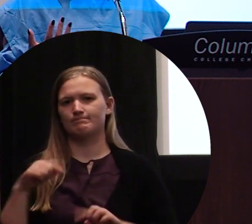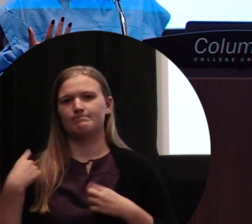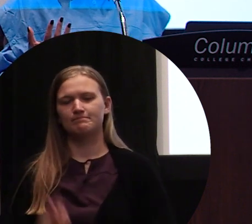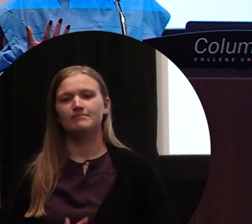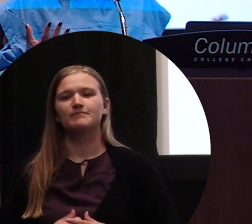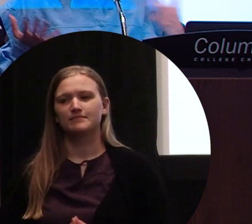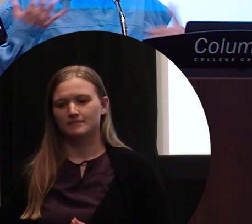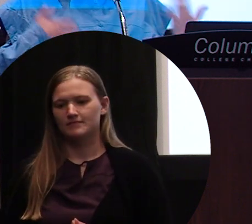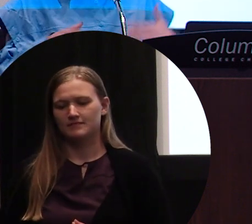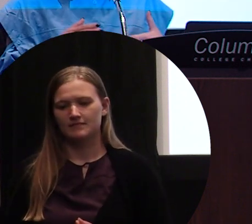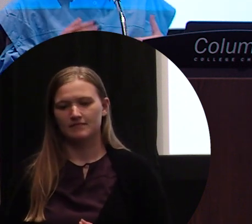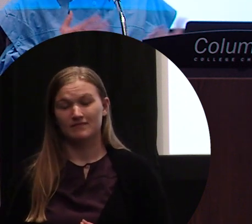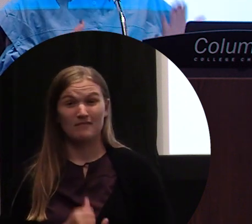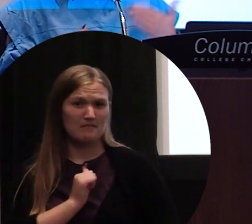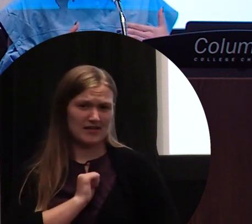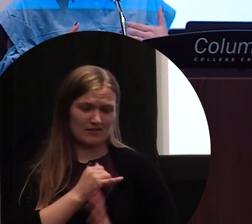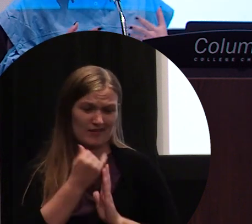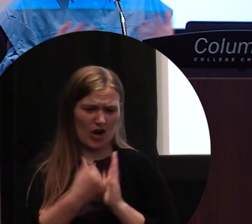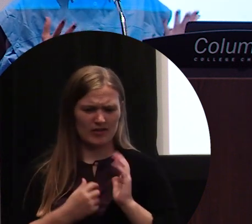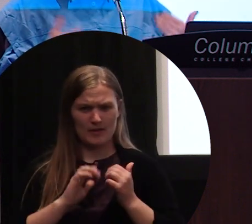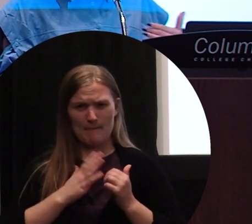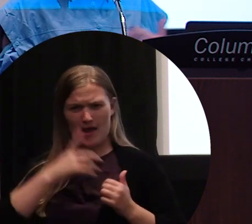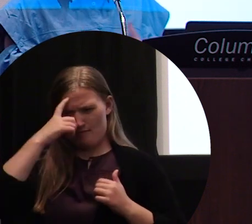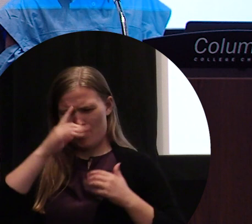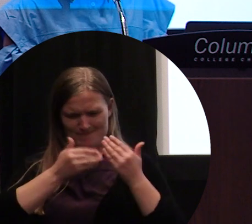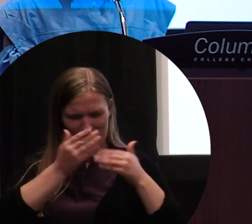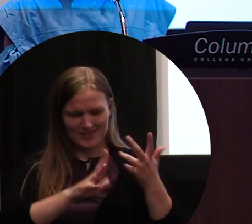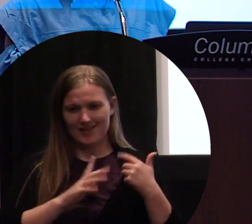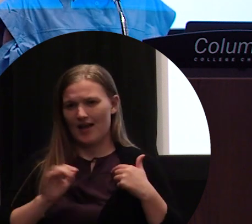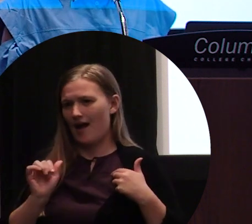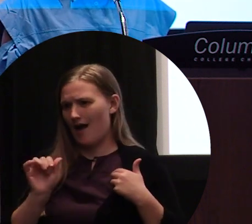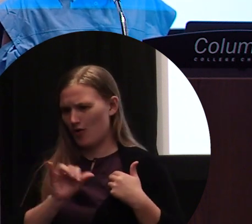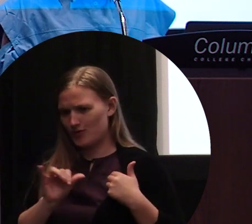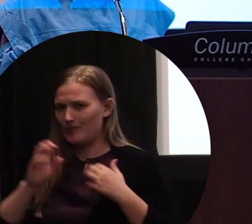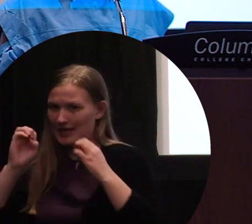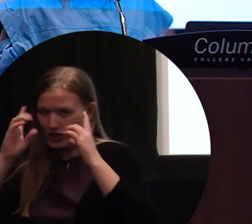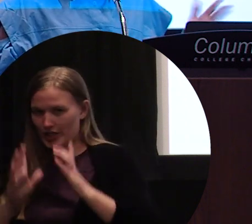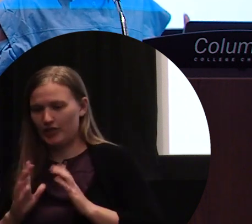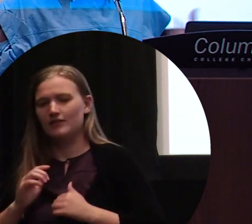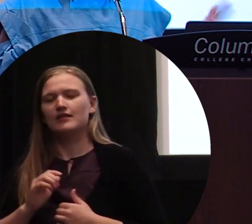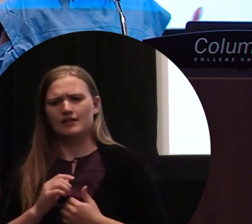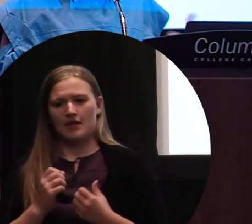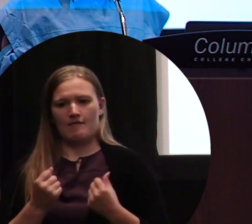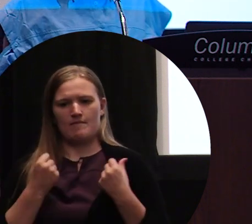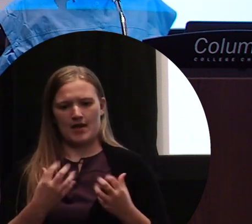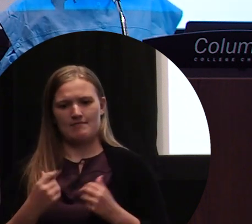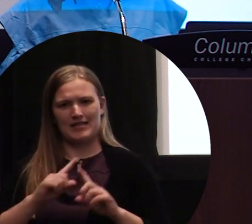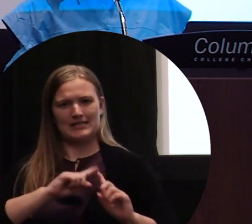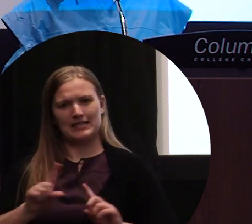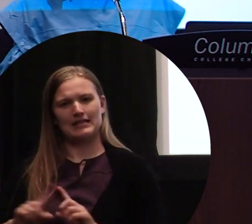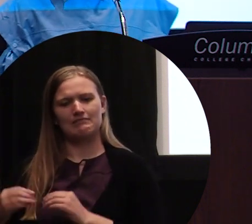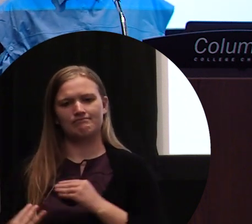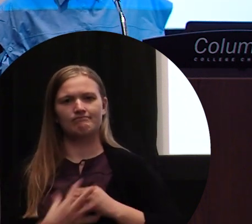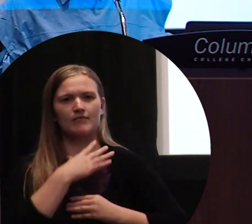as an artist in the way that I think and also as an educator, there's many things that inspire influence the ways that